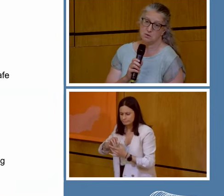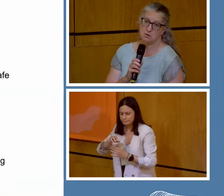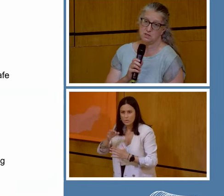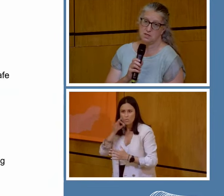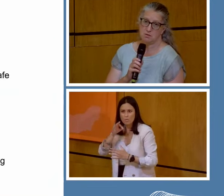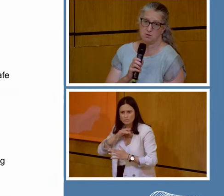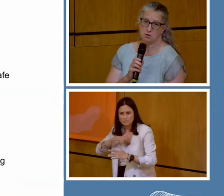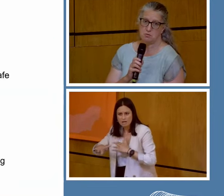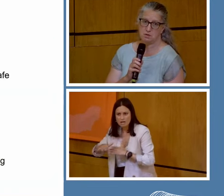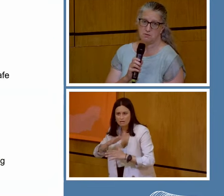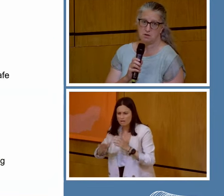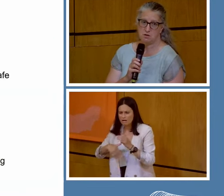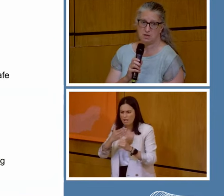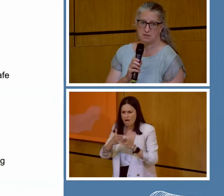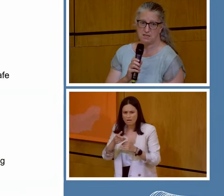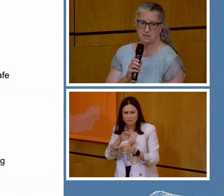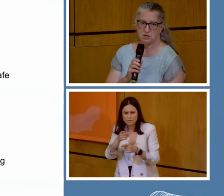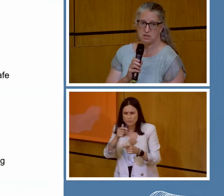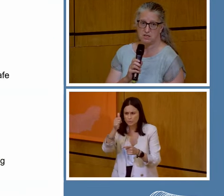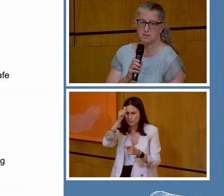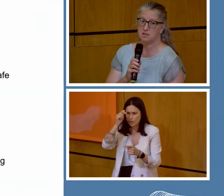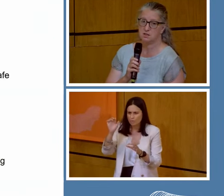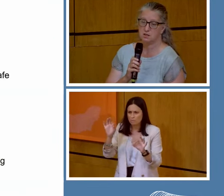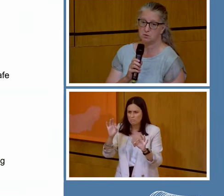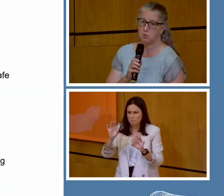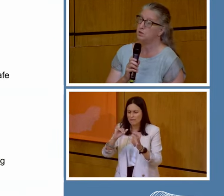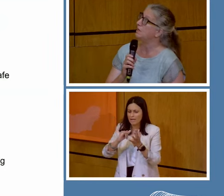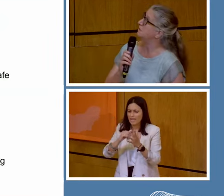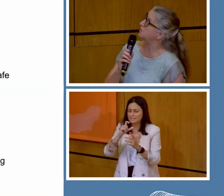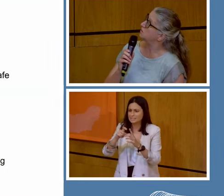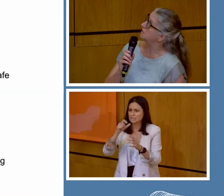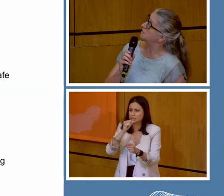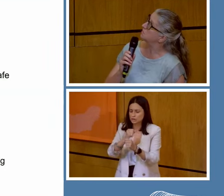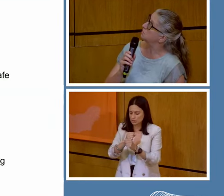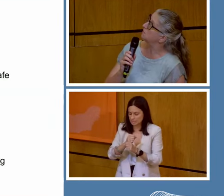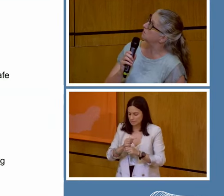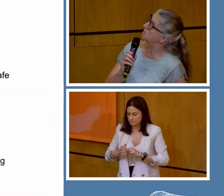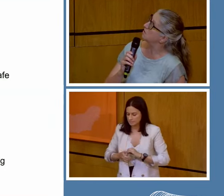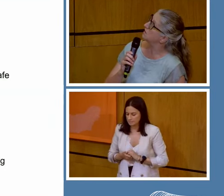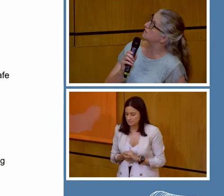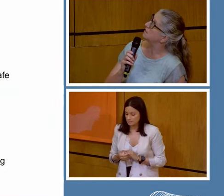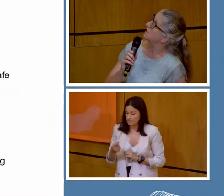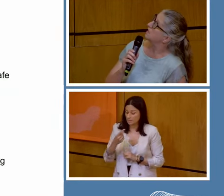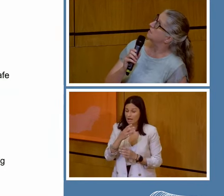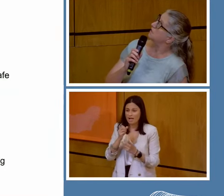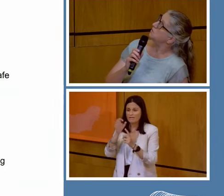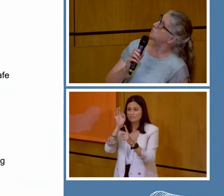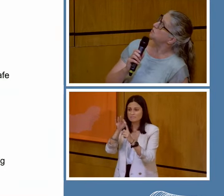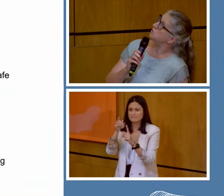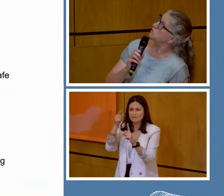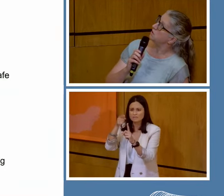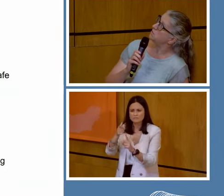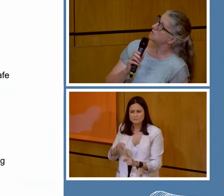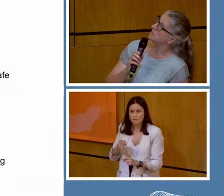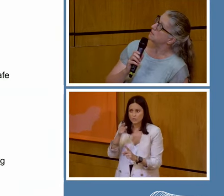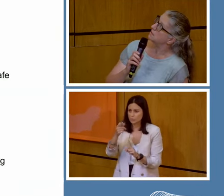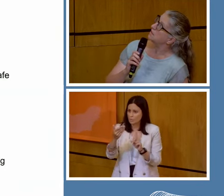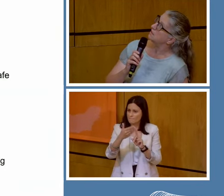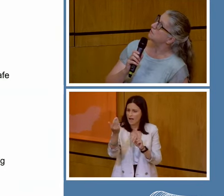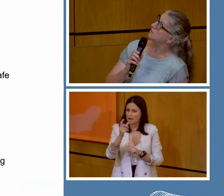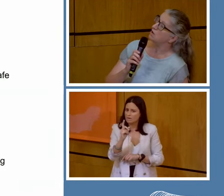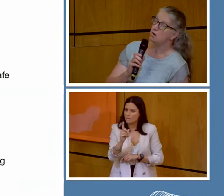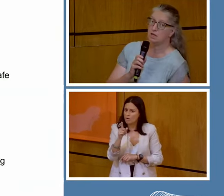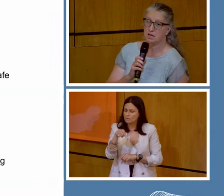the last thing I just want to say, I'm sure most of you know about the SDGs. This is the water SDG and it's just one of the targets. I just want you to notice